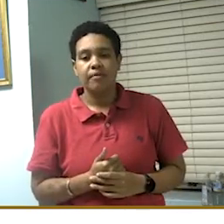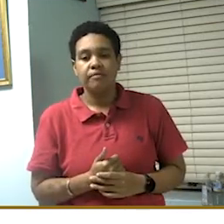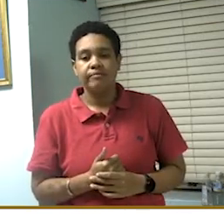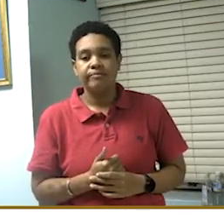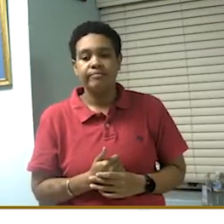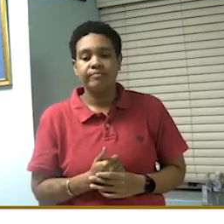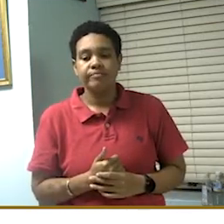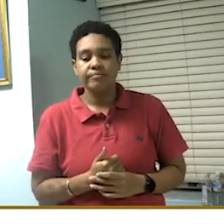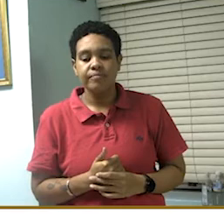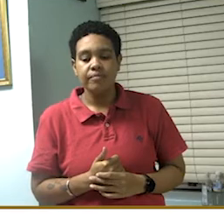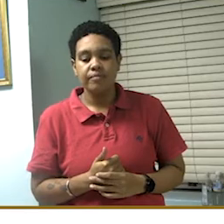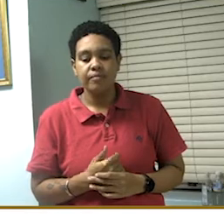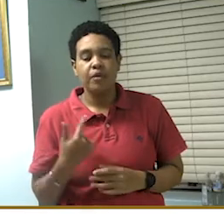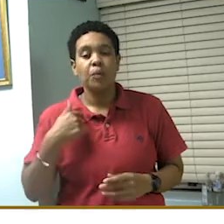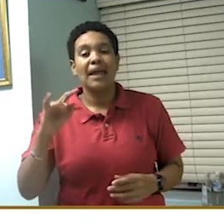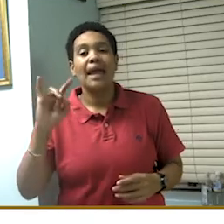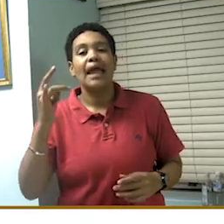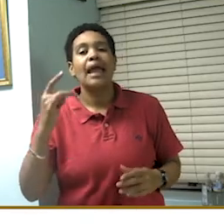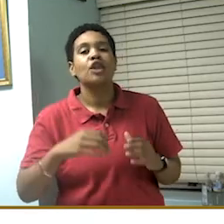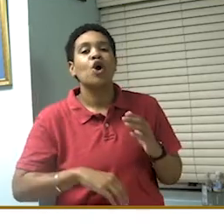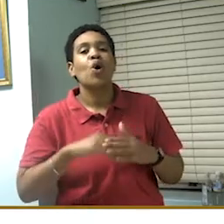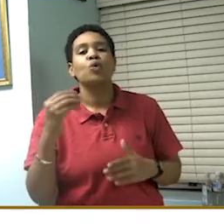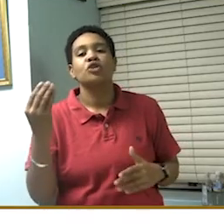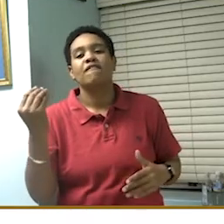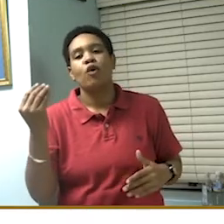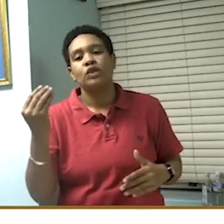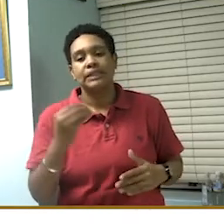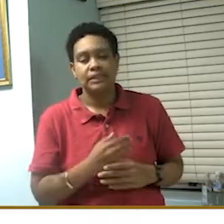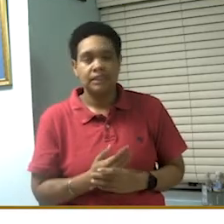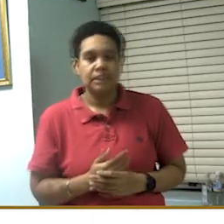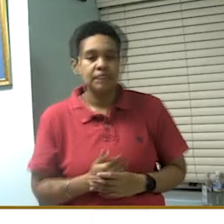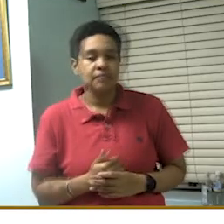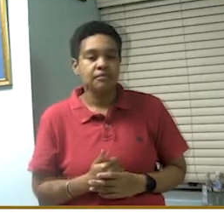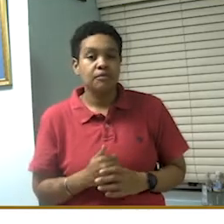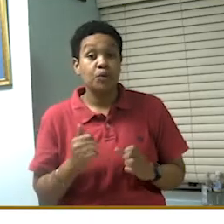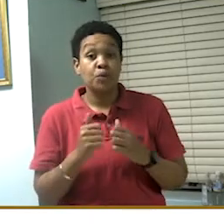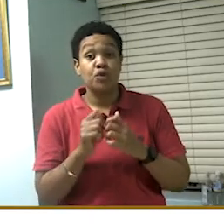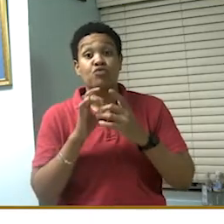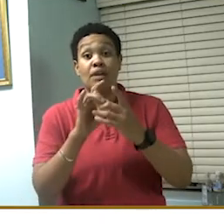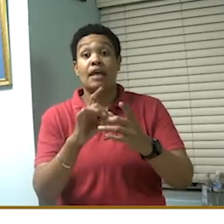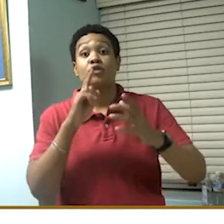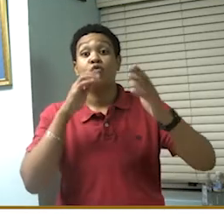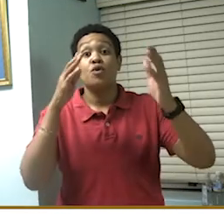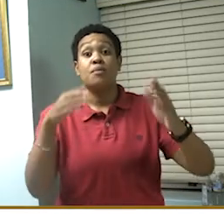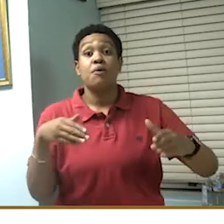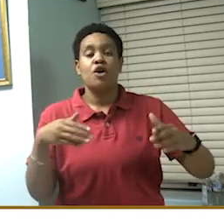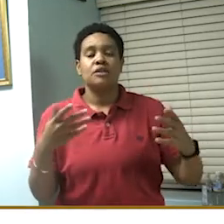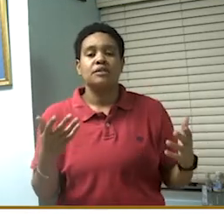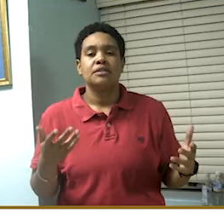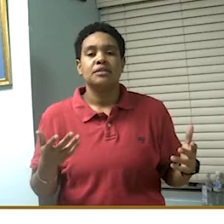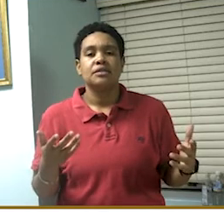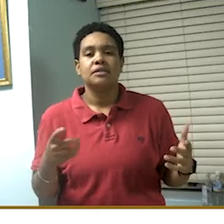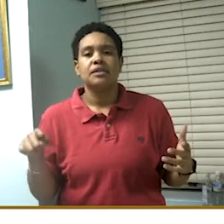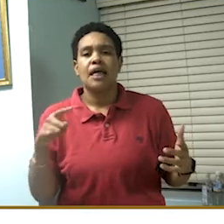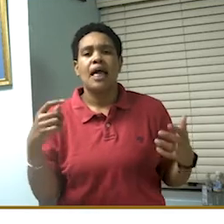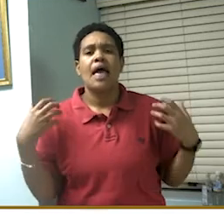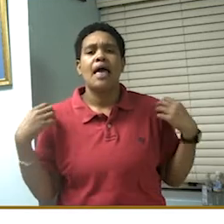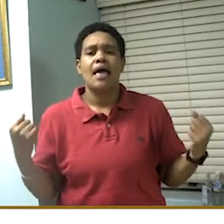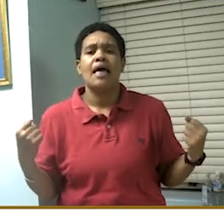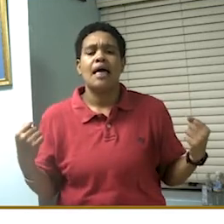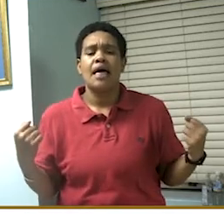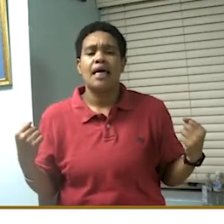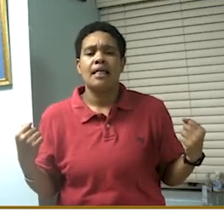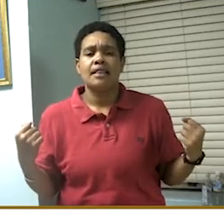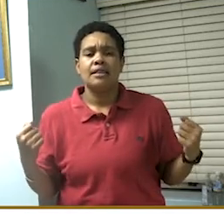We came eight out of 14. With respect to the persons, their health,